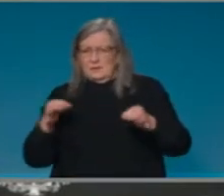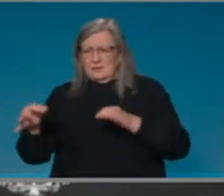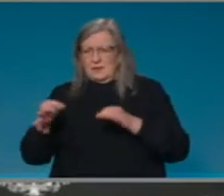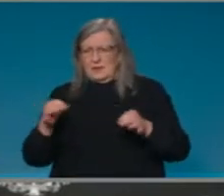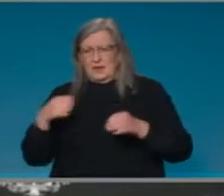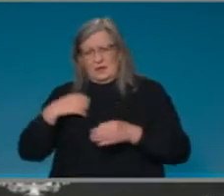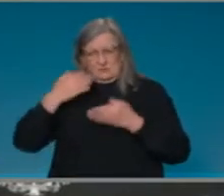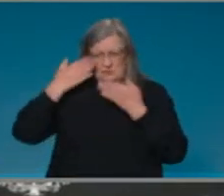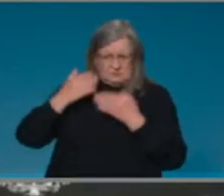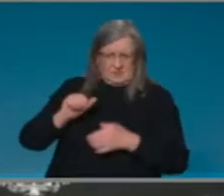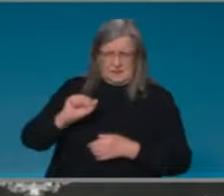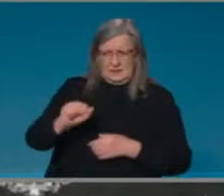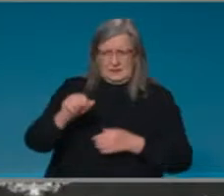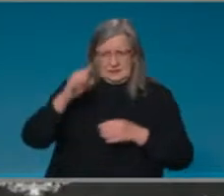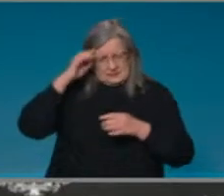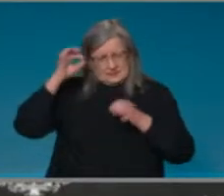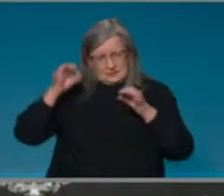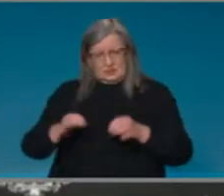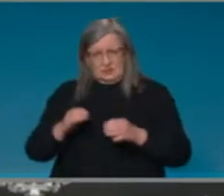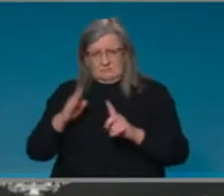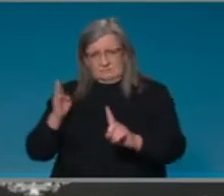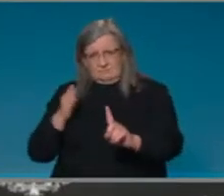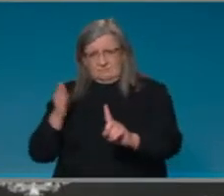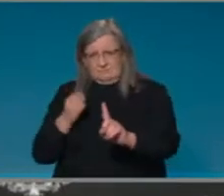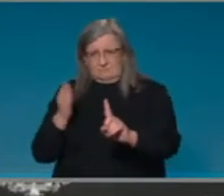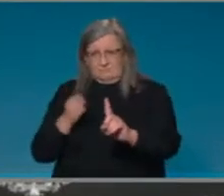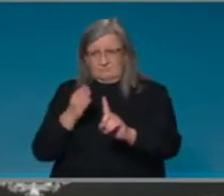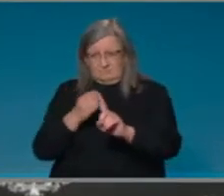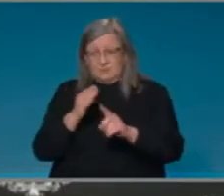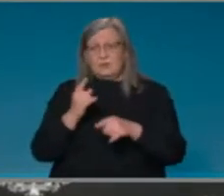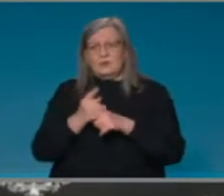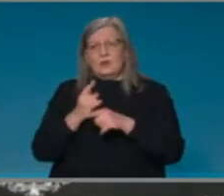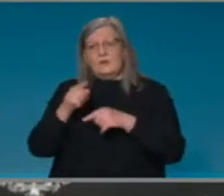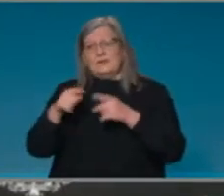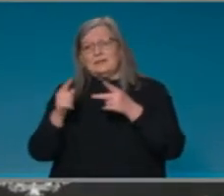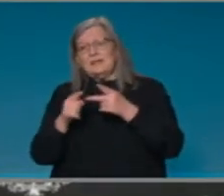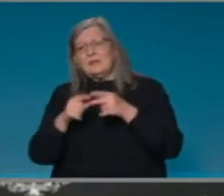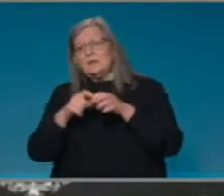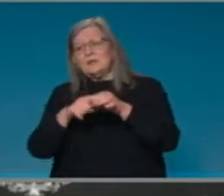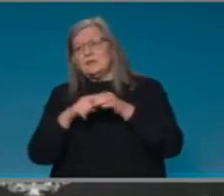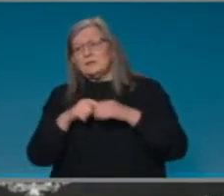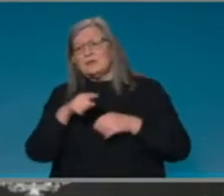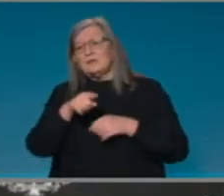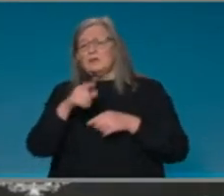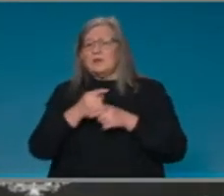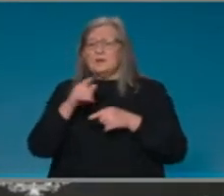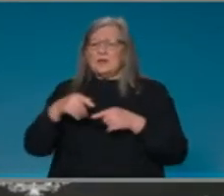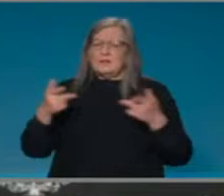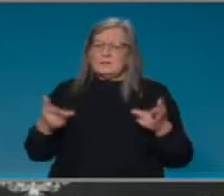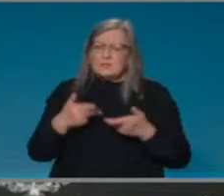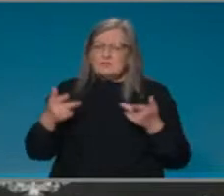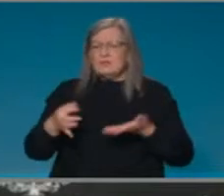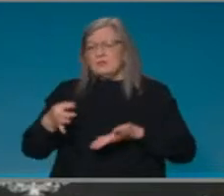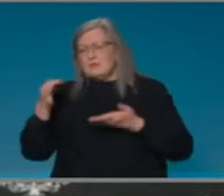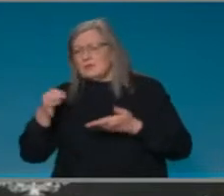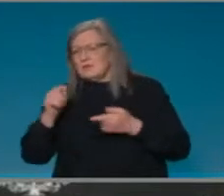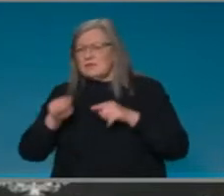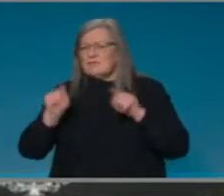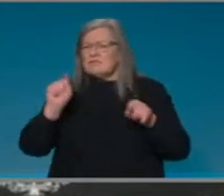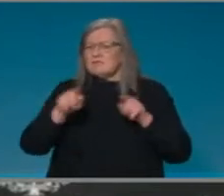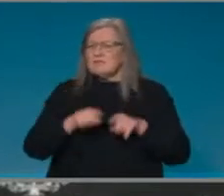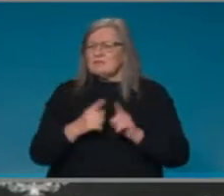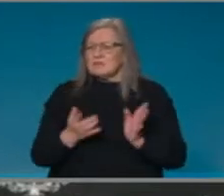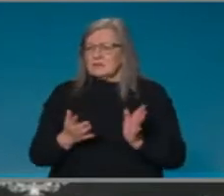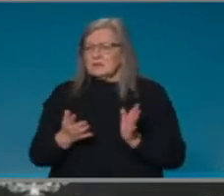terms of businesses such as hospitality and others, equally, we've been very clear, as was the case with